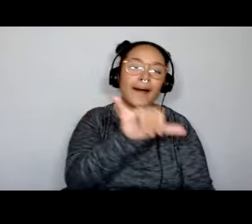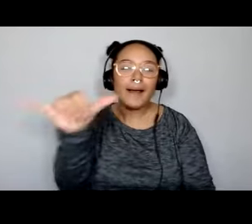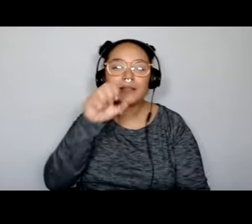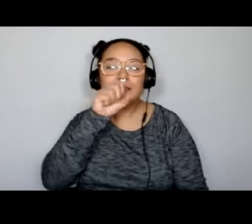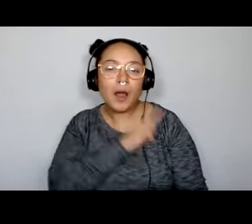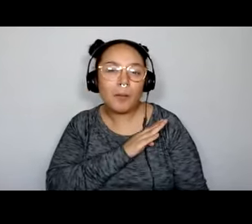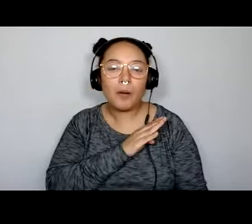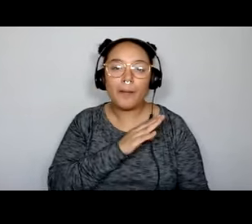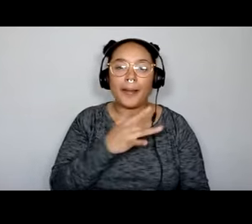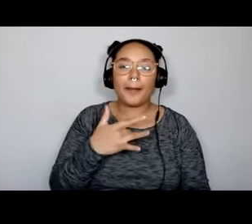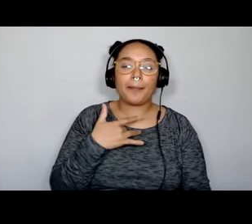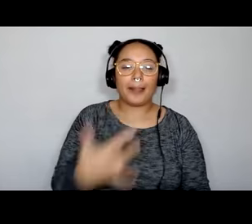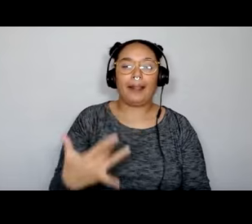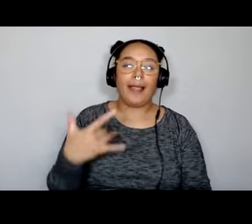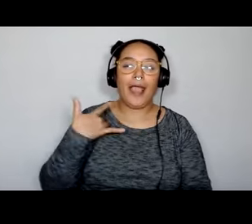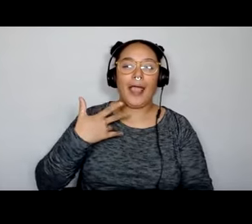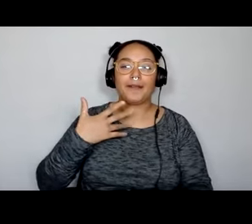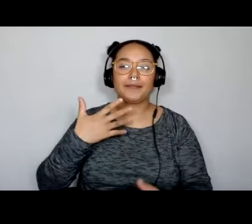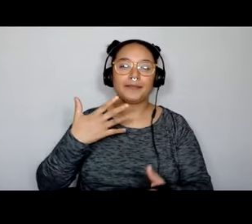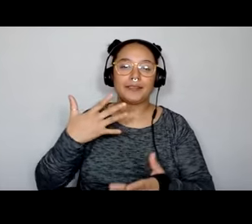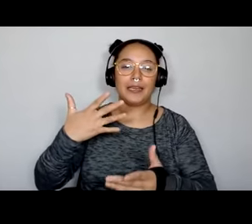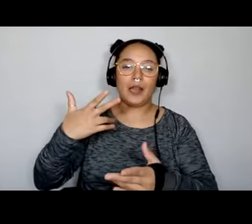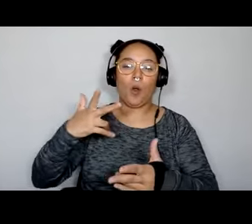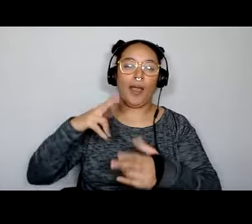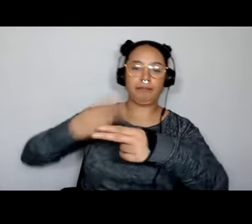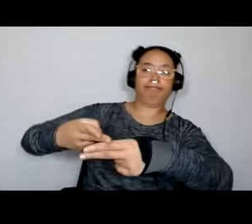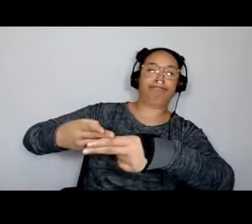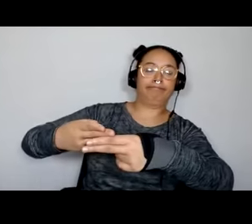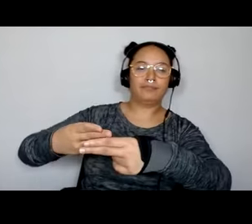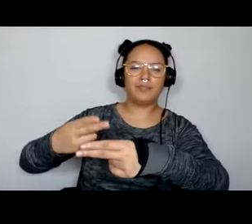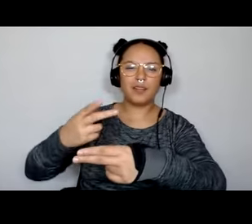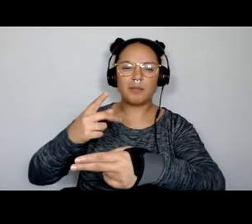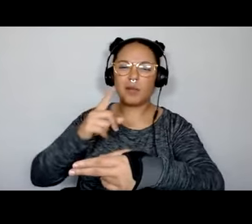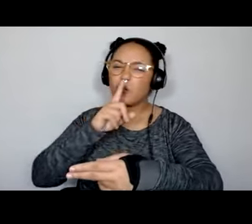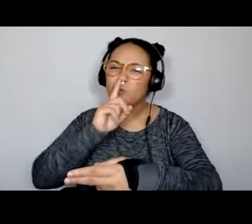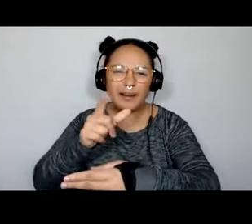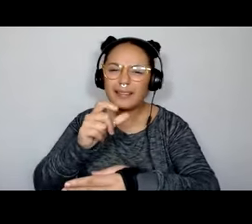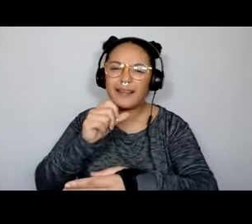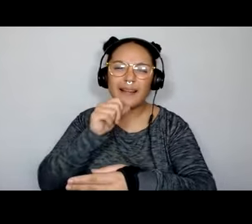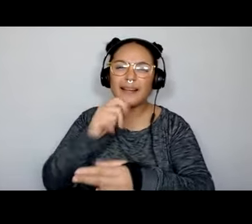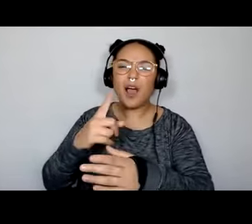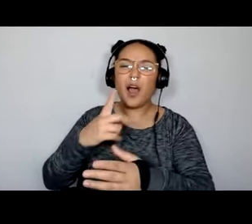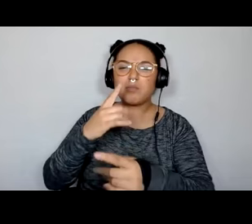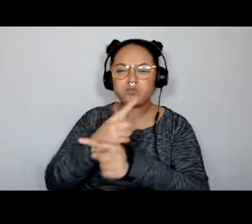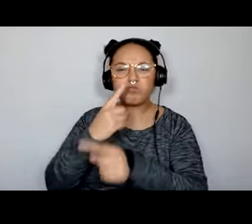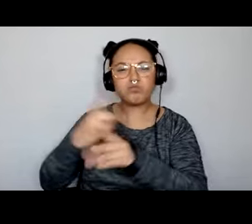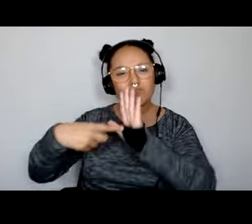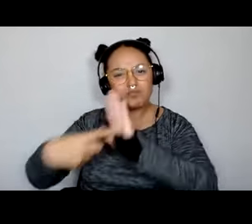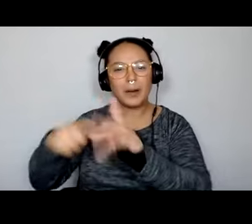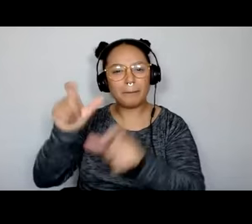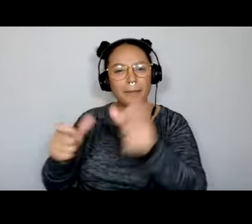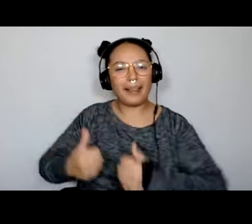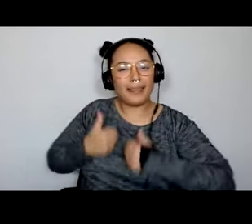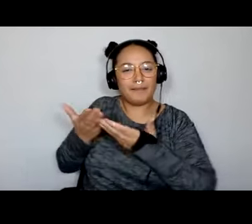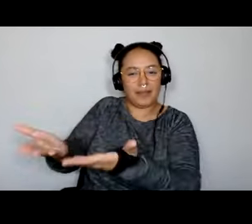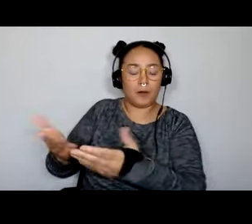documented or portrayed in a certain way, um, that wasn't representative of the people here. So we decided to start in 2019, uh,